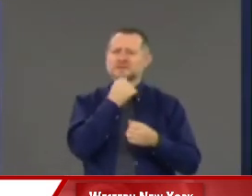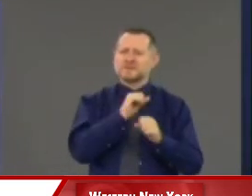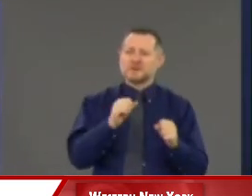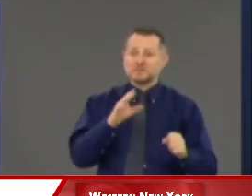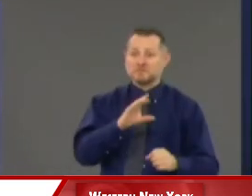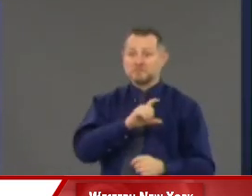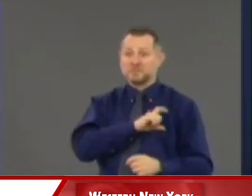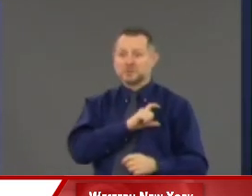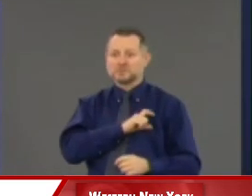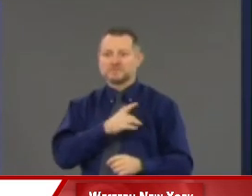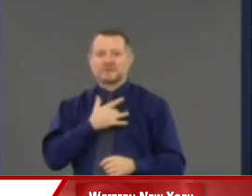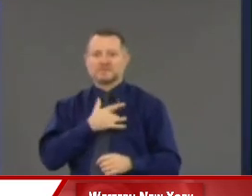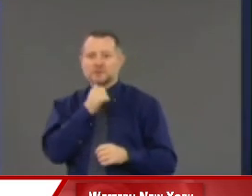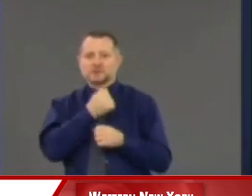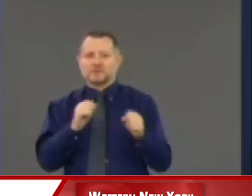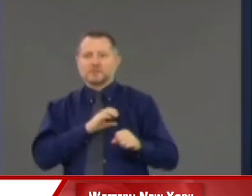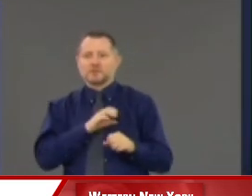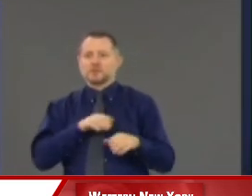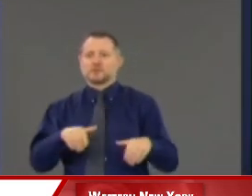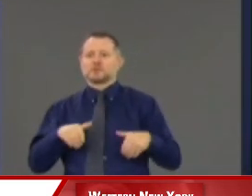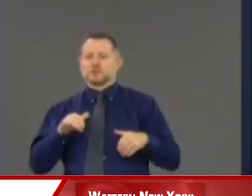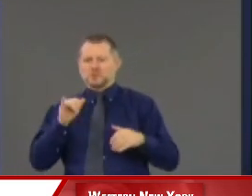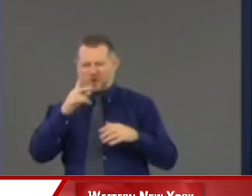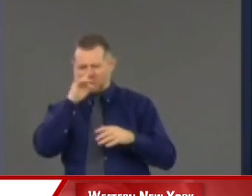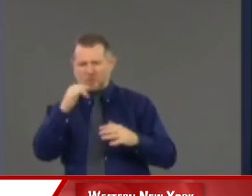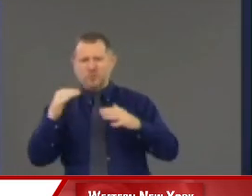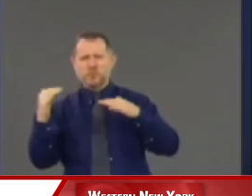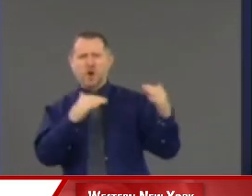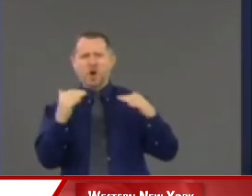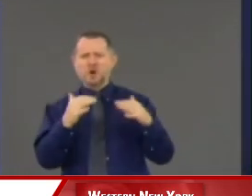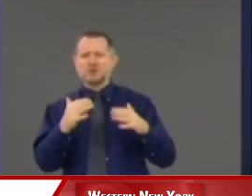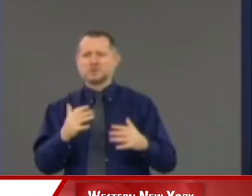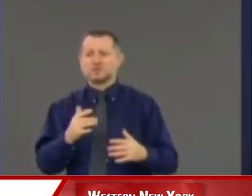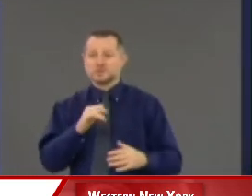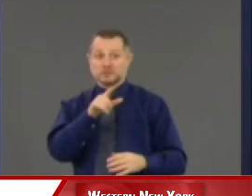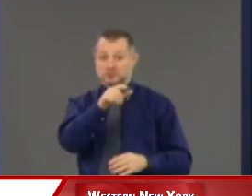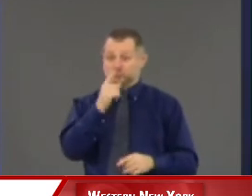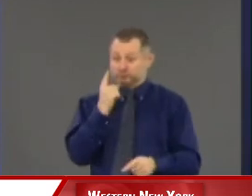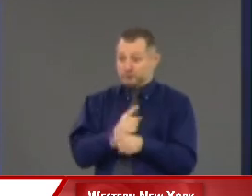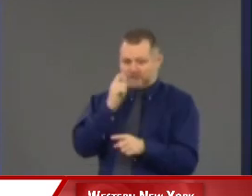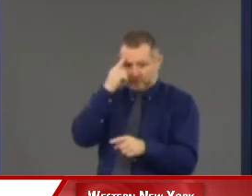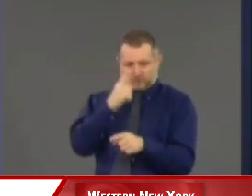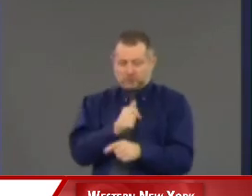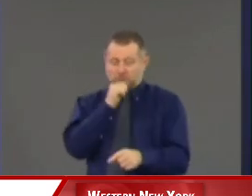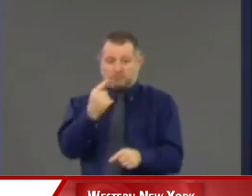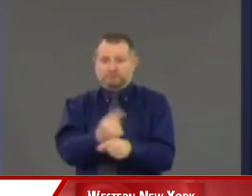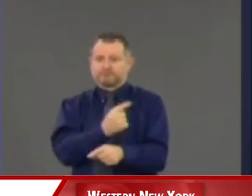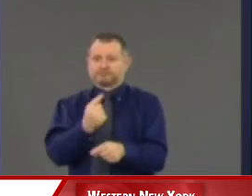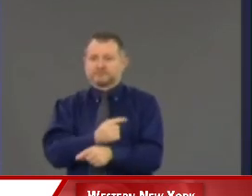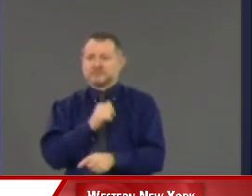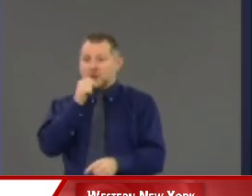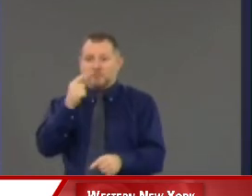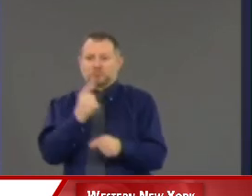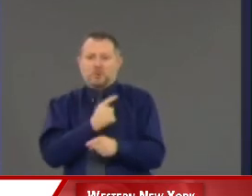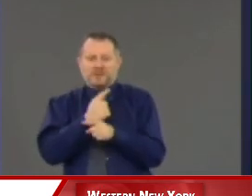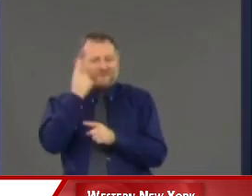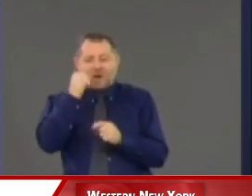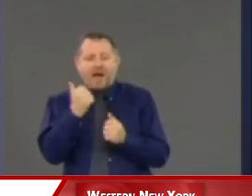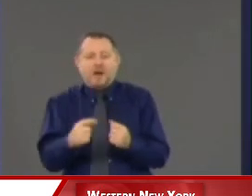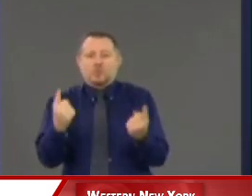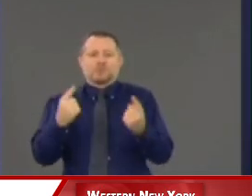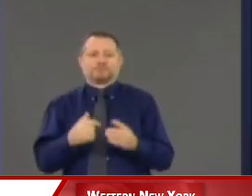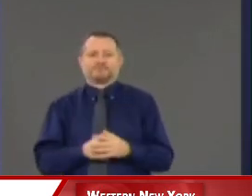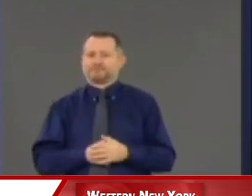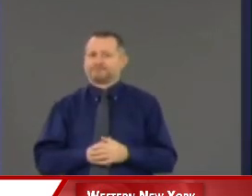who said, this is like a war zone. I've never experienced this. that's why it's not acceptable. It's not acceptable for anyone. It's not acceptable